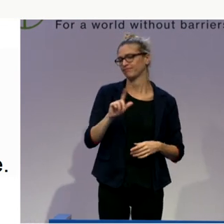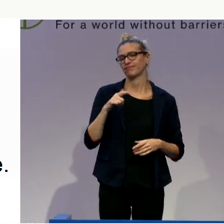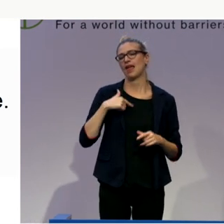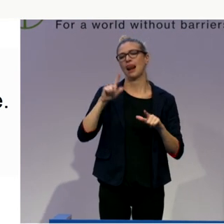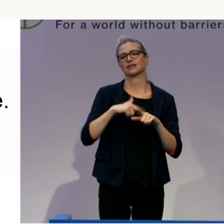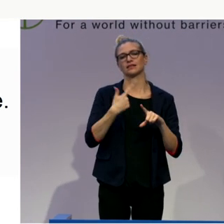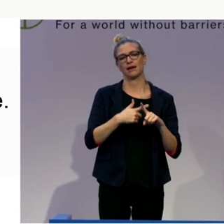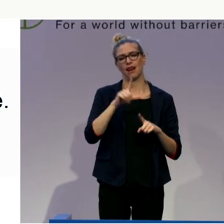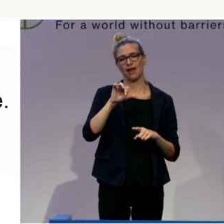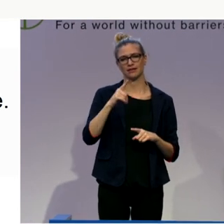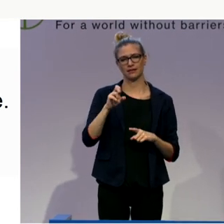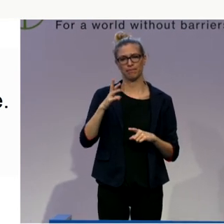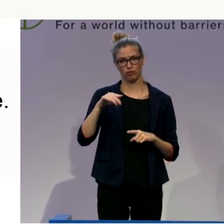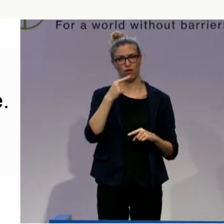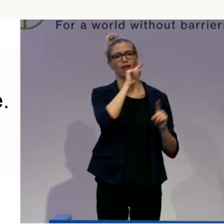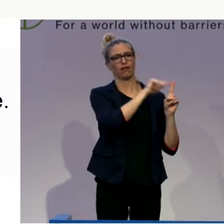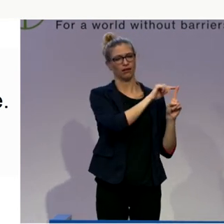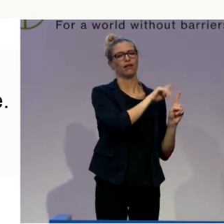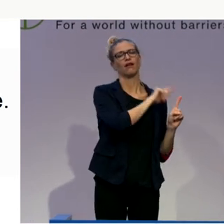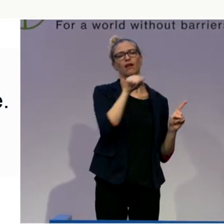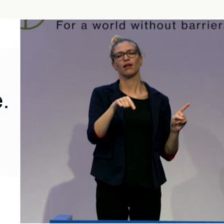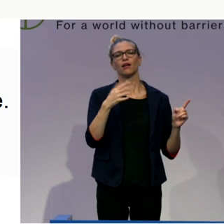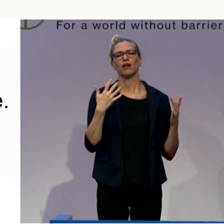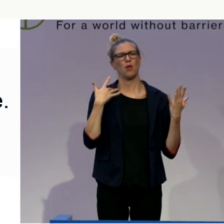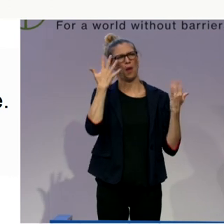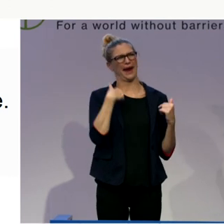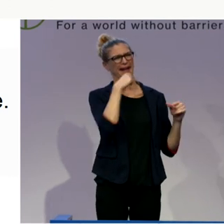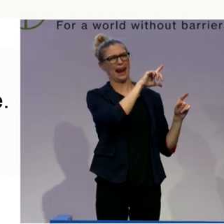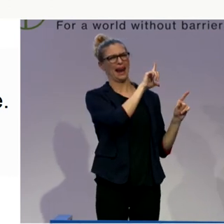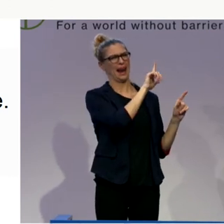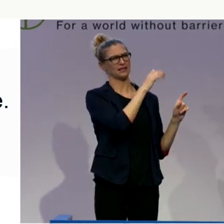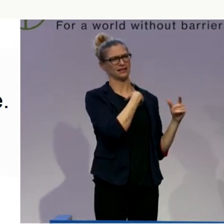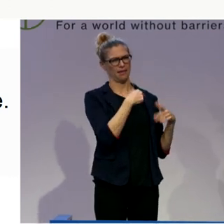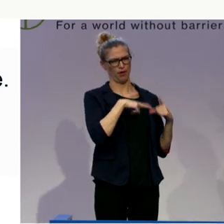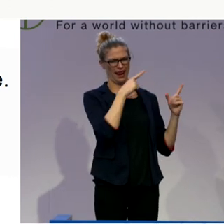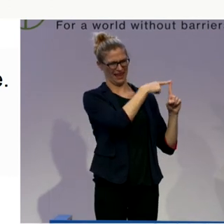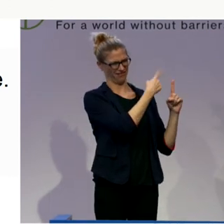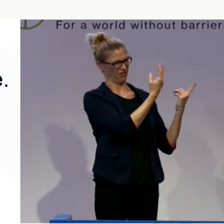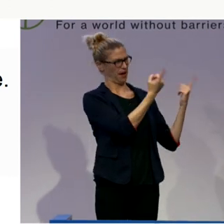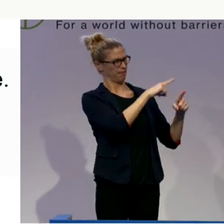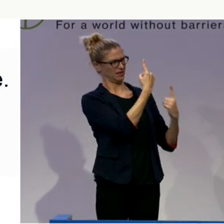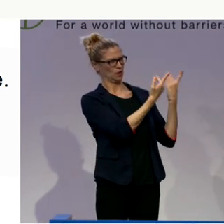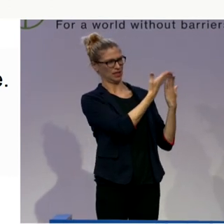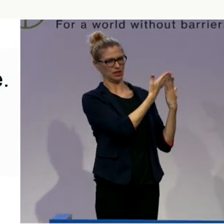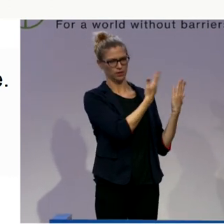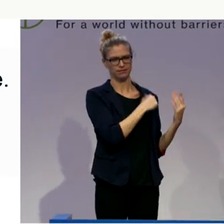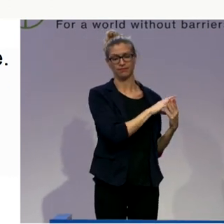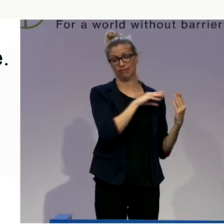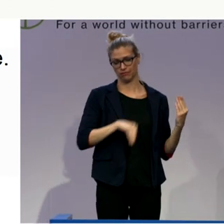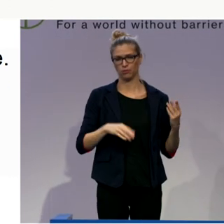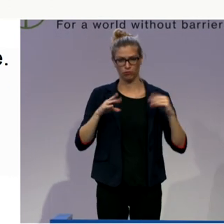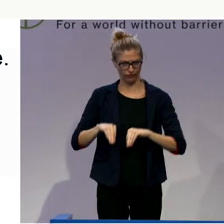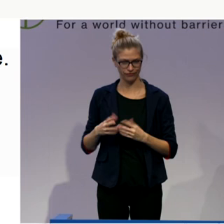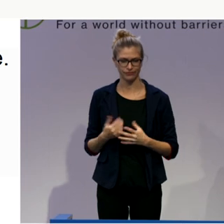Luxembourg, what is going on there on the political level in terms of personal budget and of